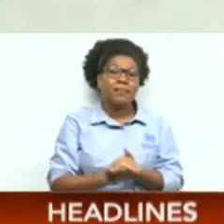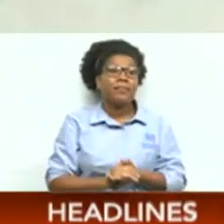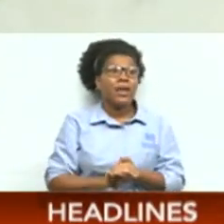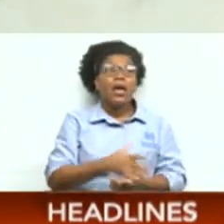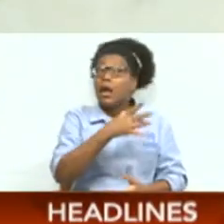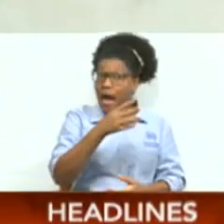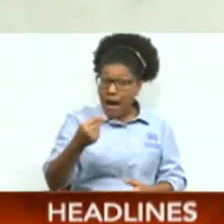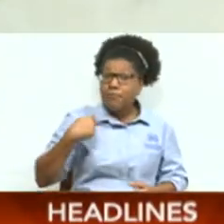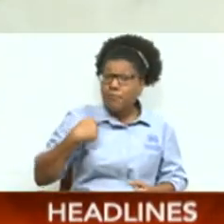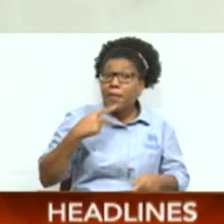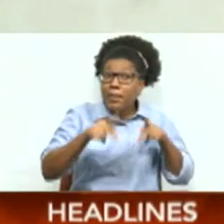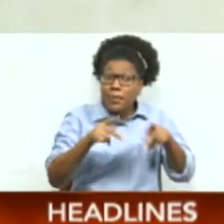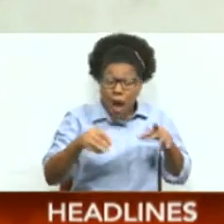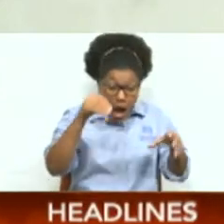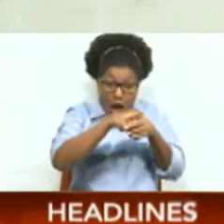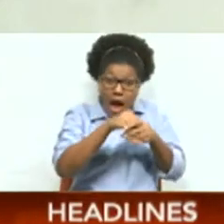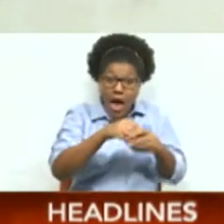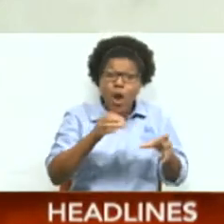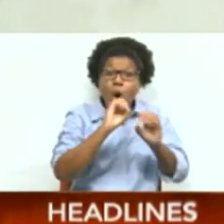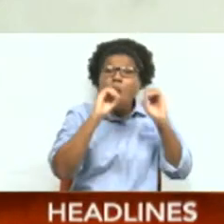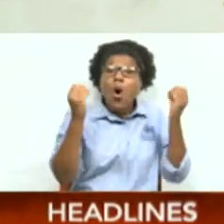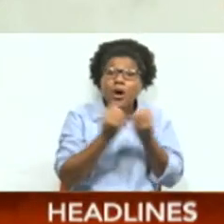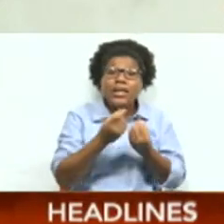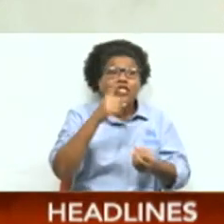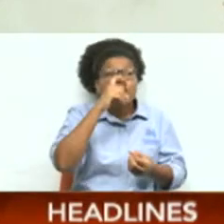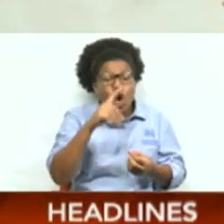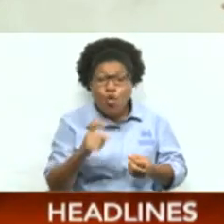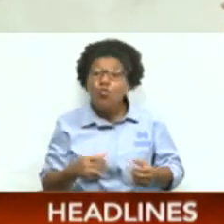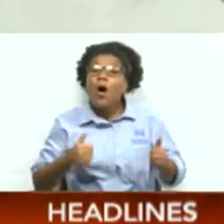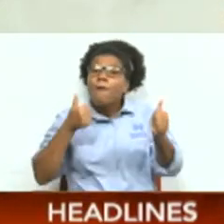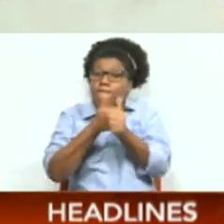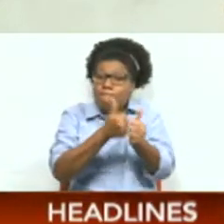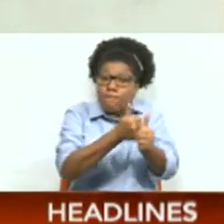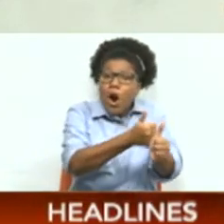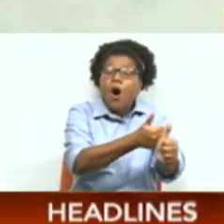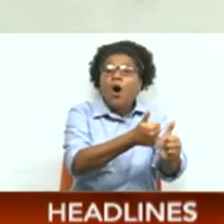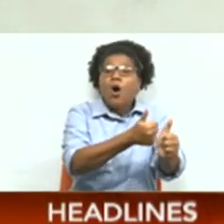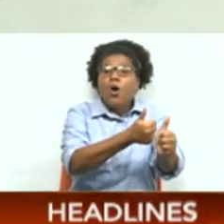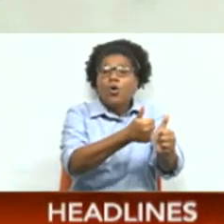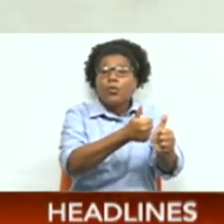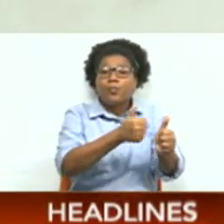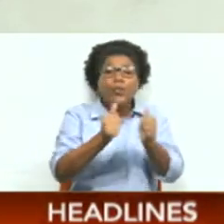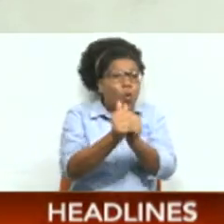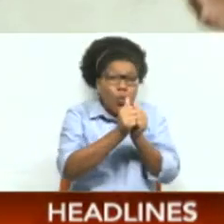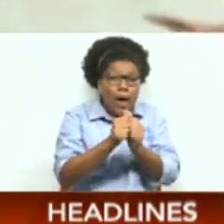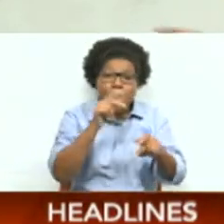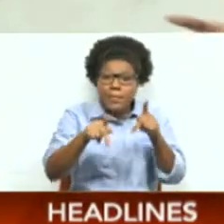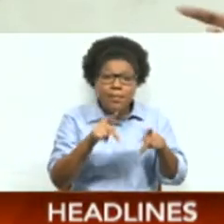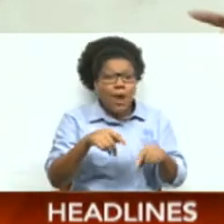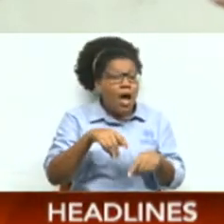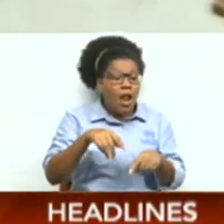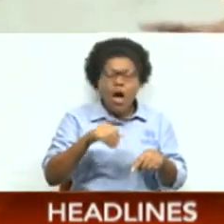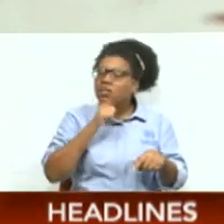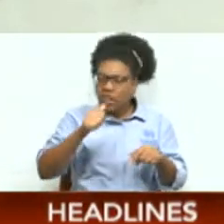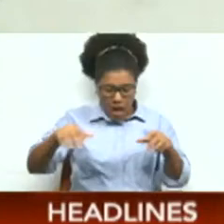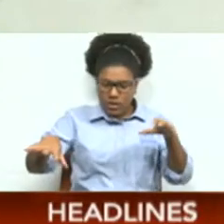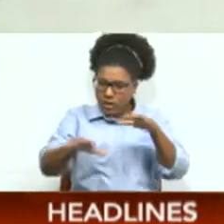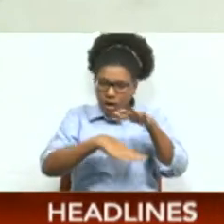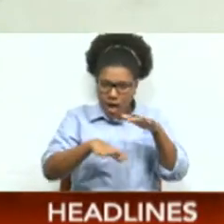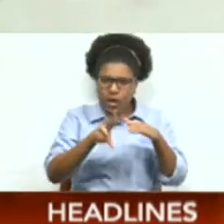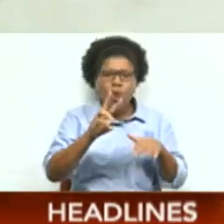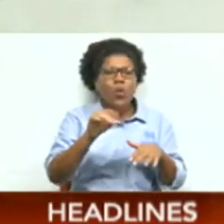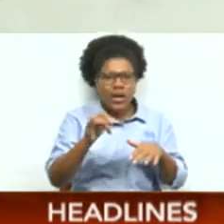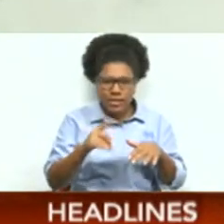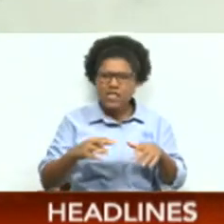within the organization who are aligned with people outside of the organization to maintain the